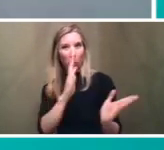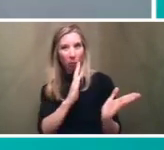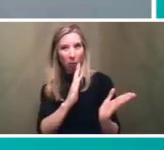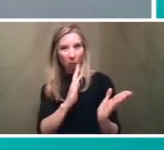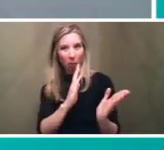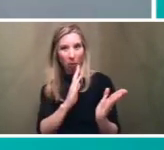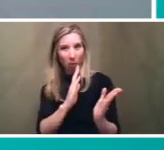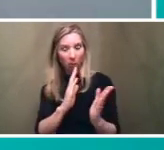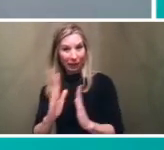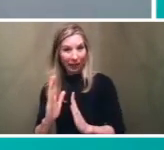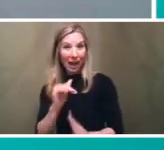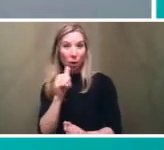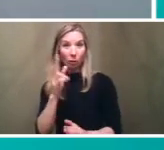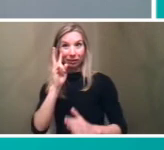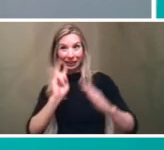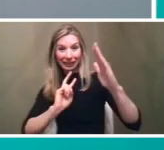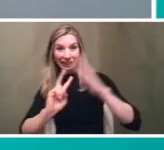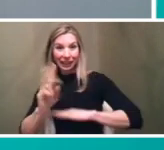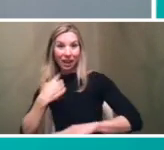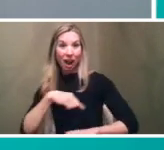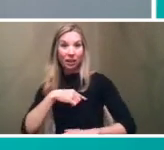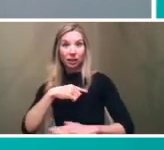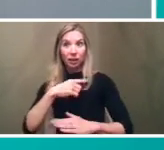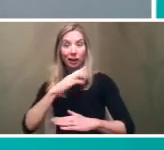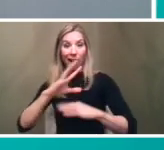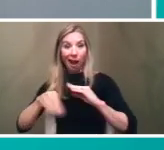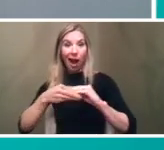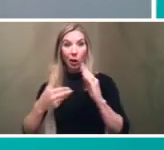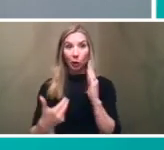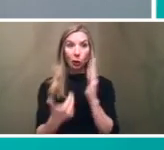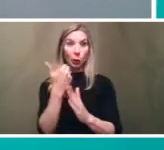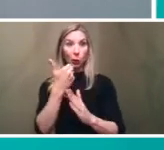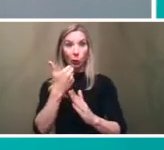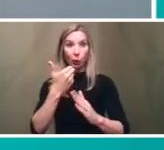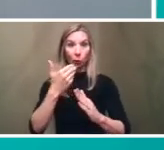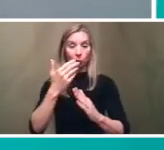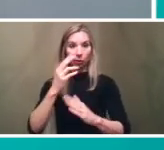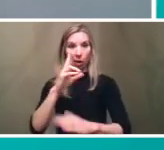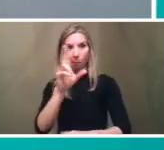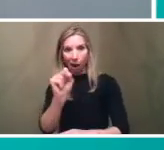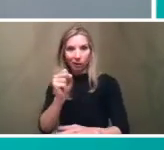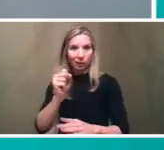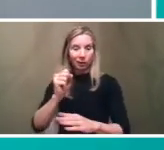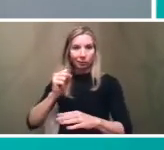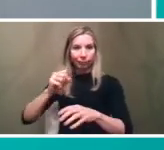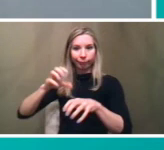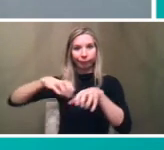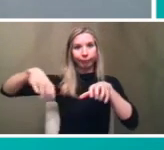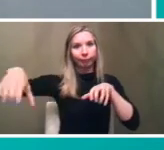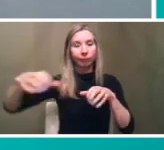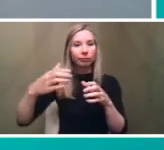working out a hundred percent and us being able to roll out implementation of a new network alongside uh transit priority corridors